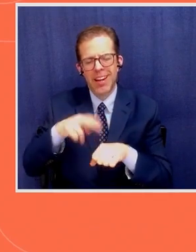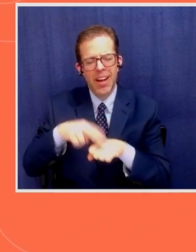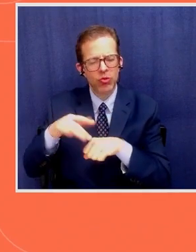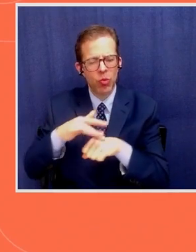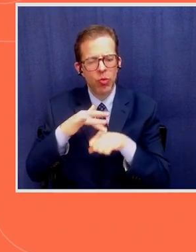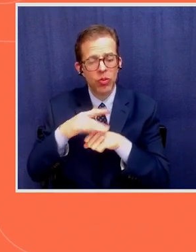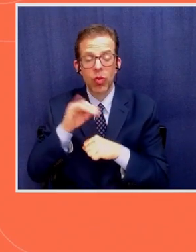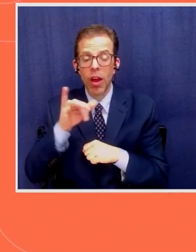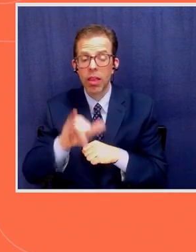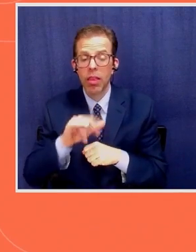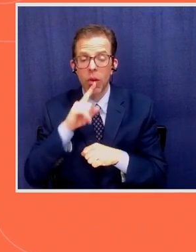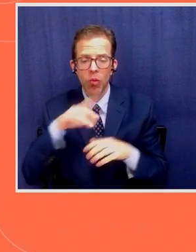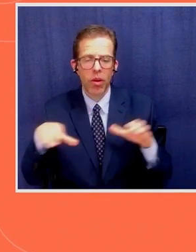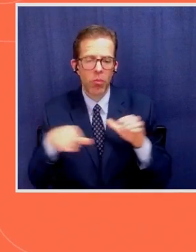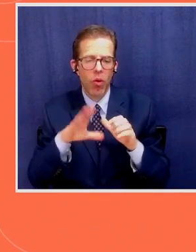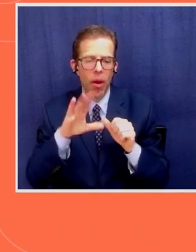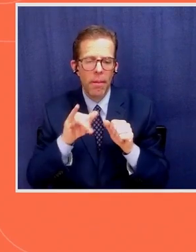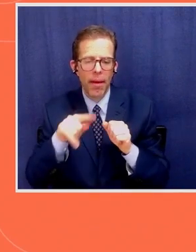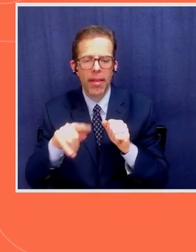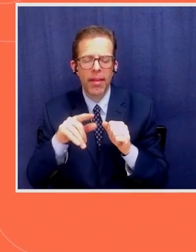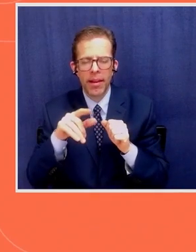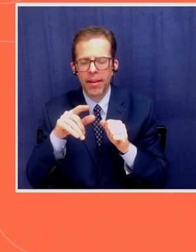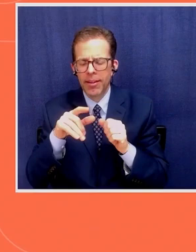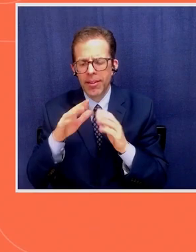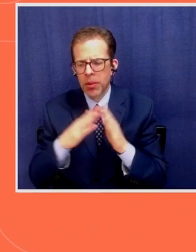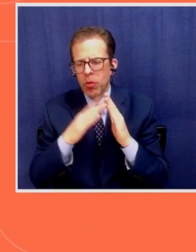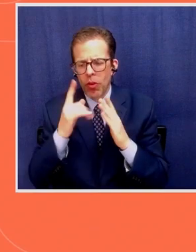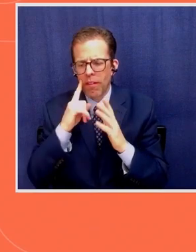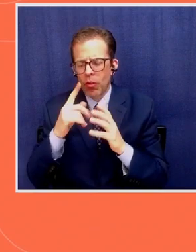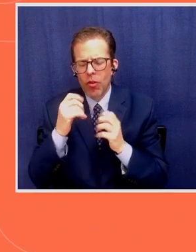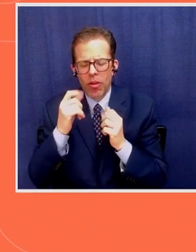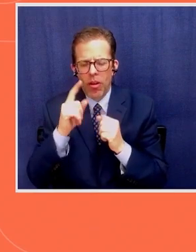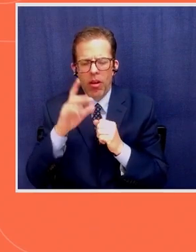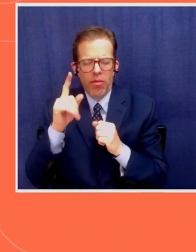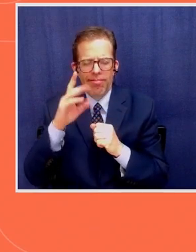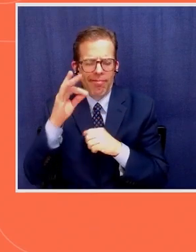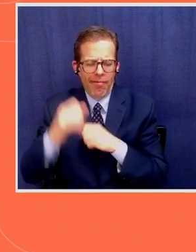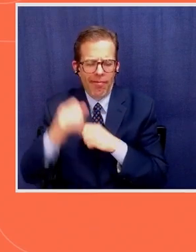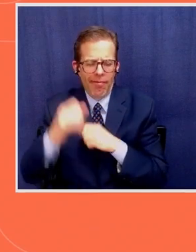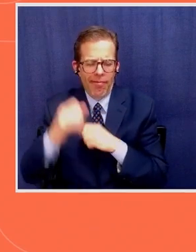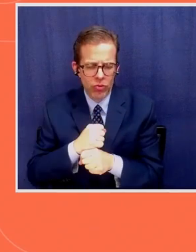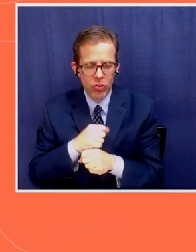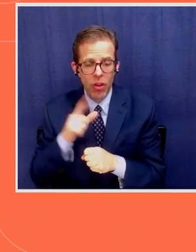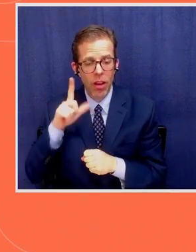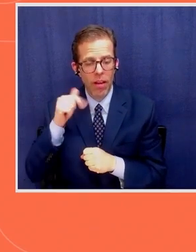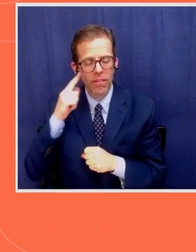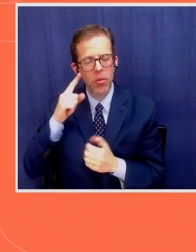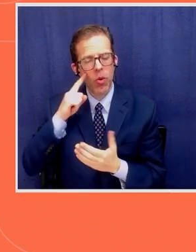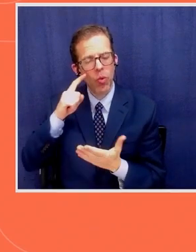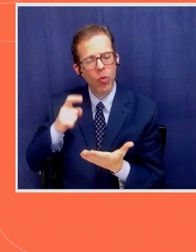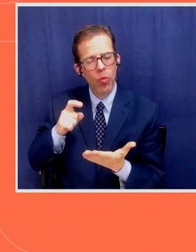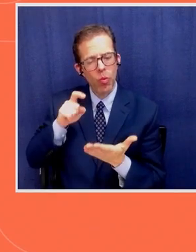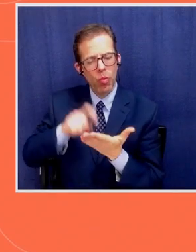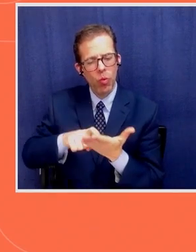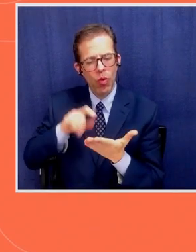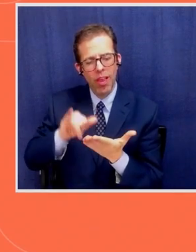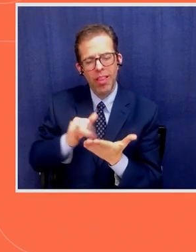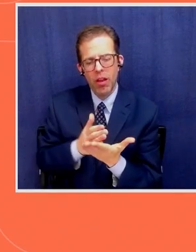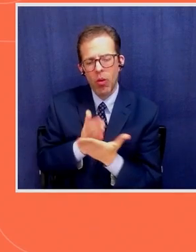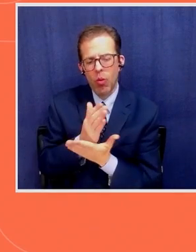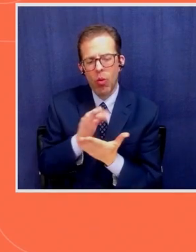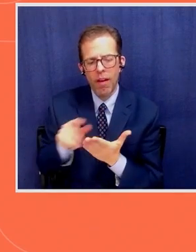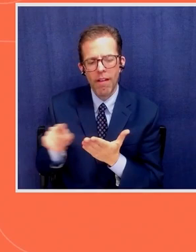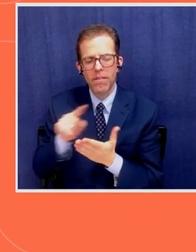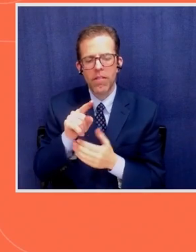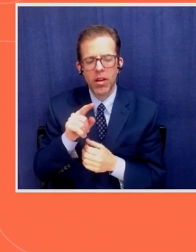been practiced by the communities for centuries. And the government has a legal framework which recognizes the rights of the customary